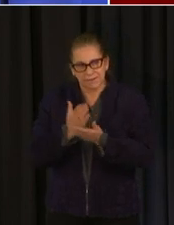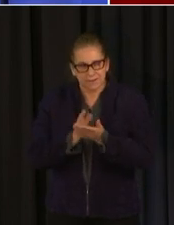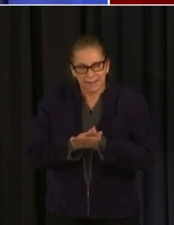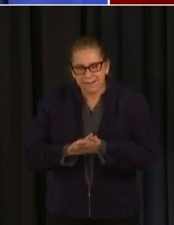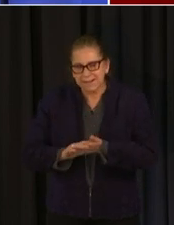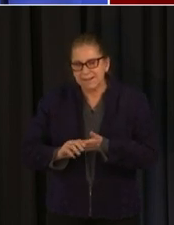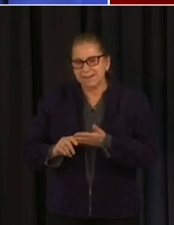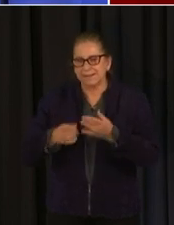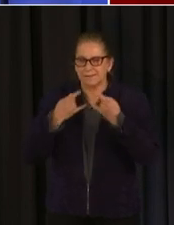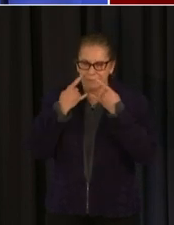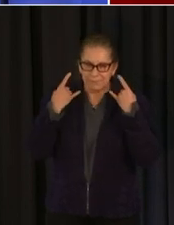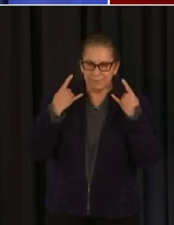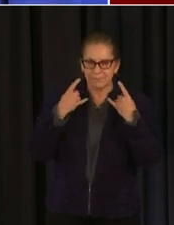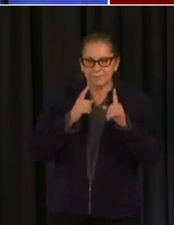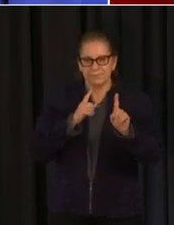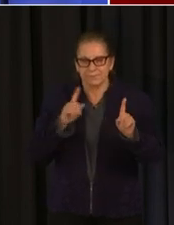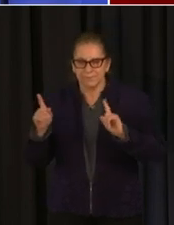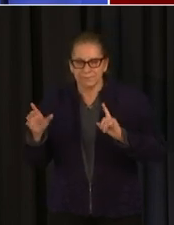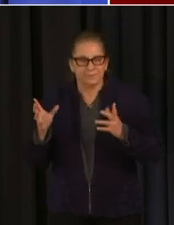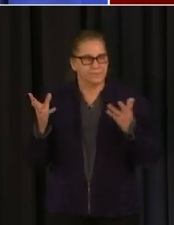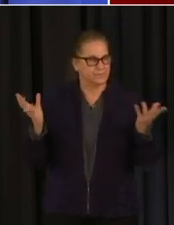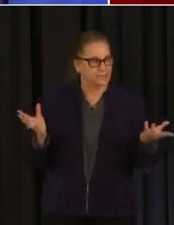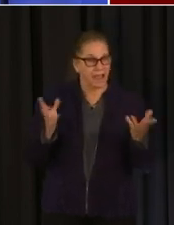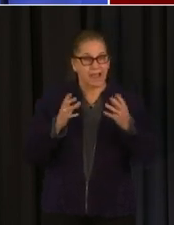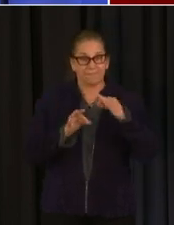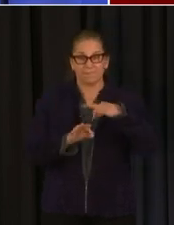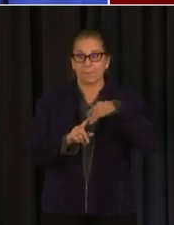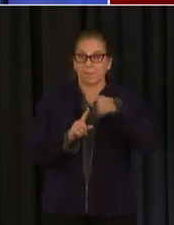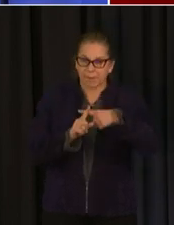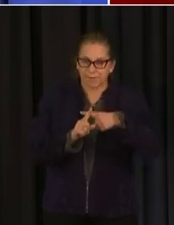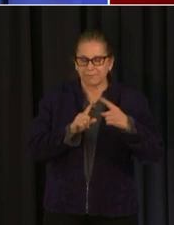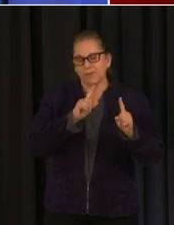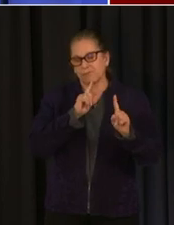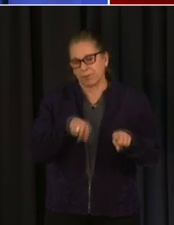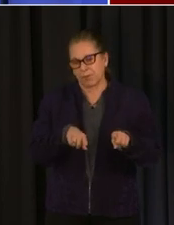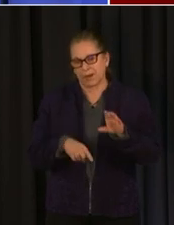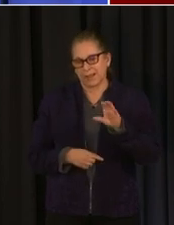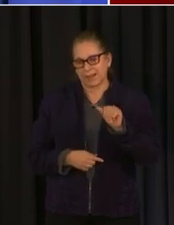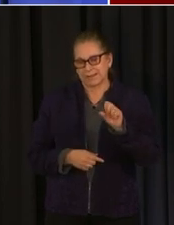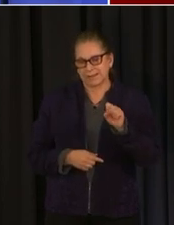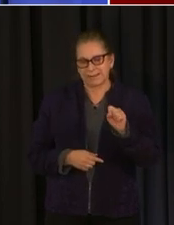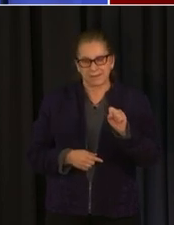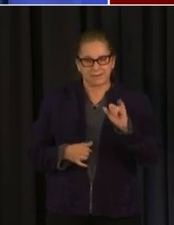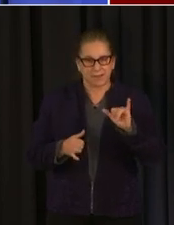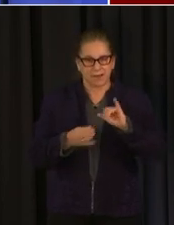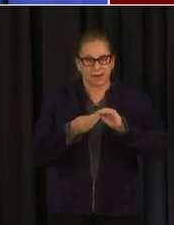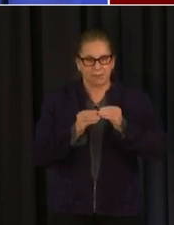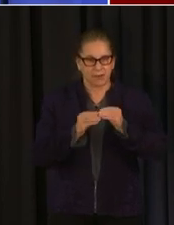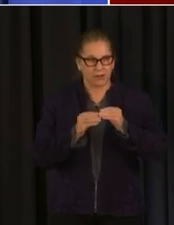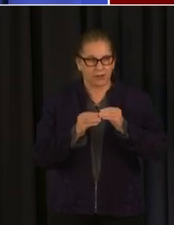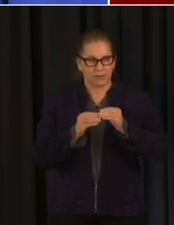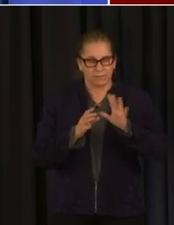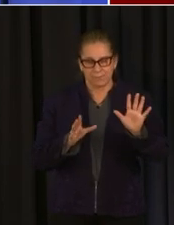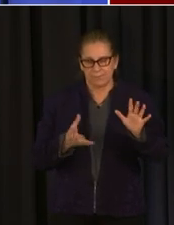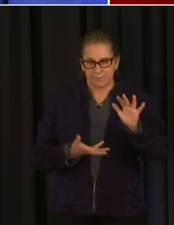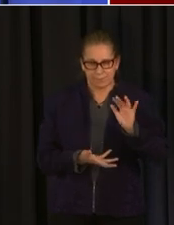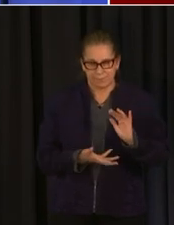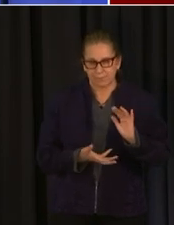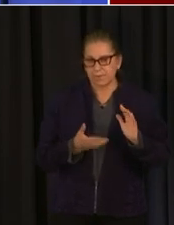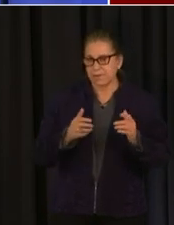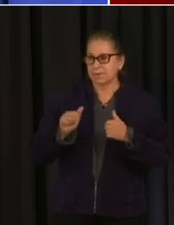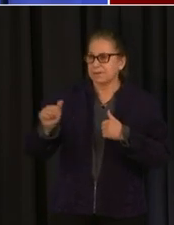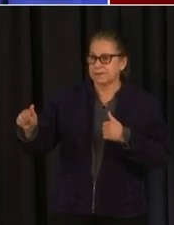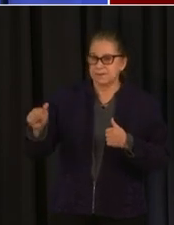so all of the very specific things about how many feet those things will be replaced by more general